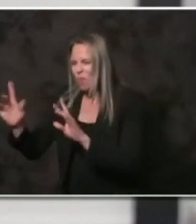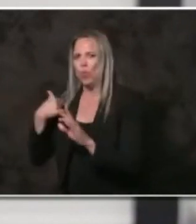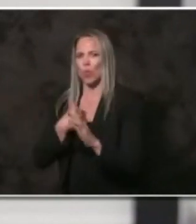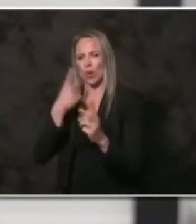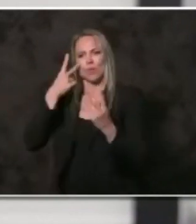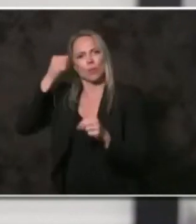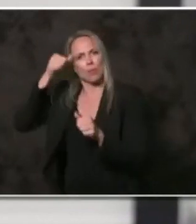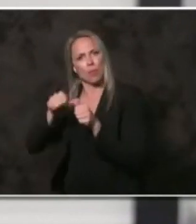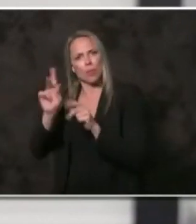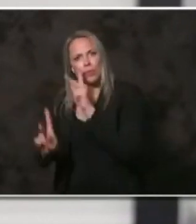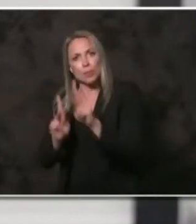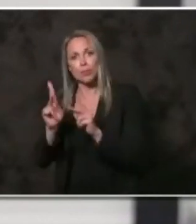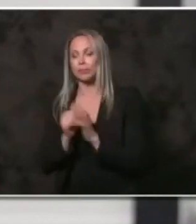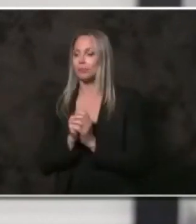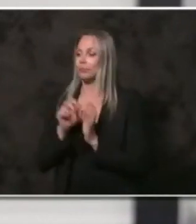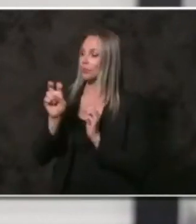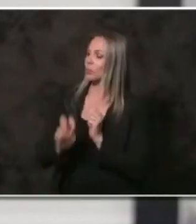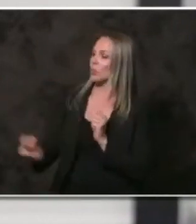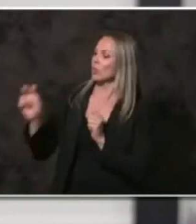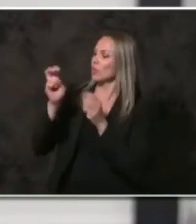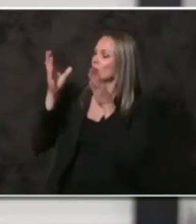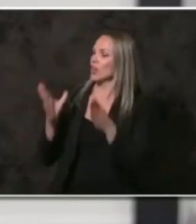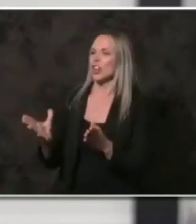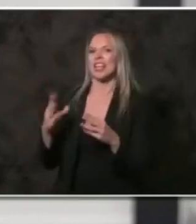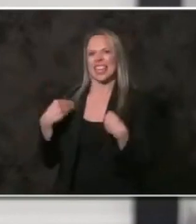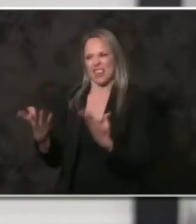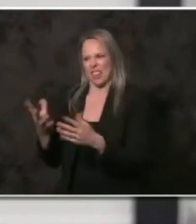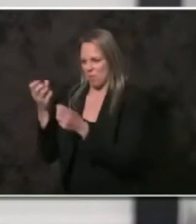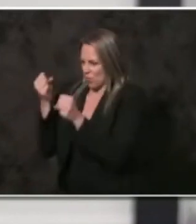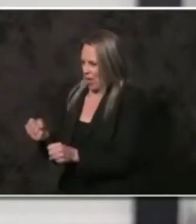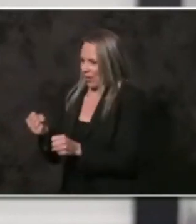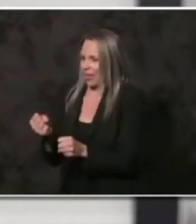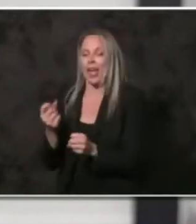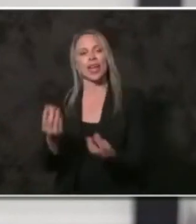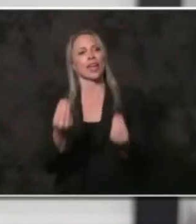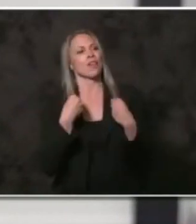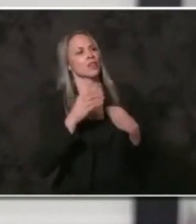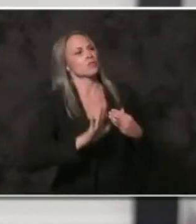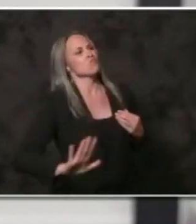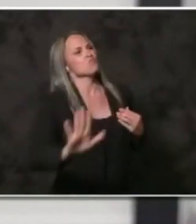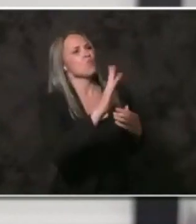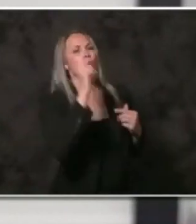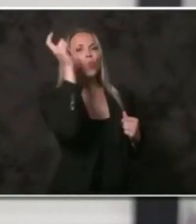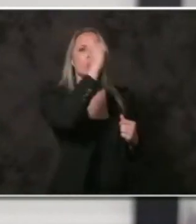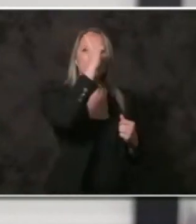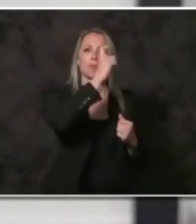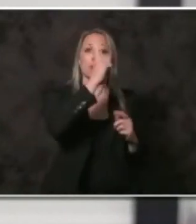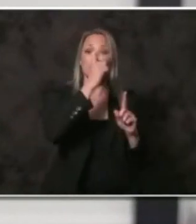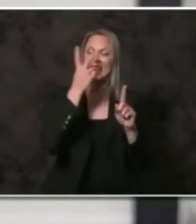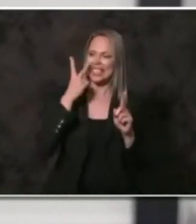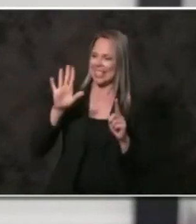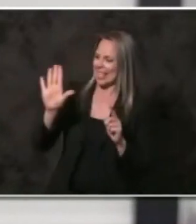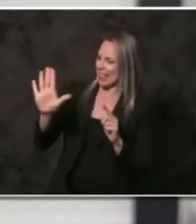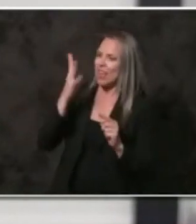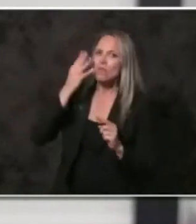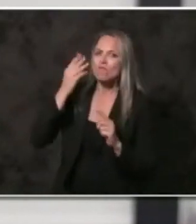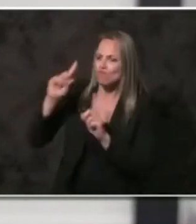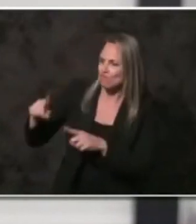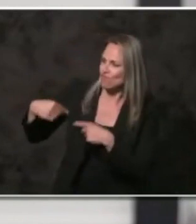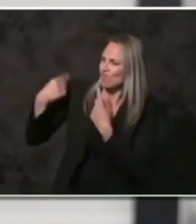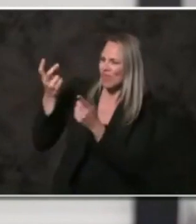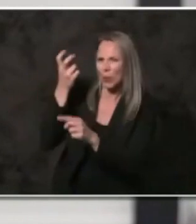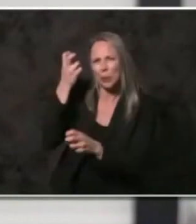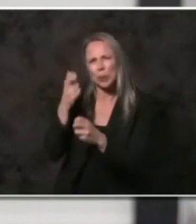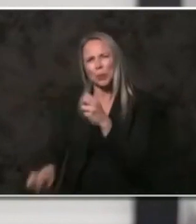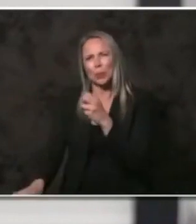to the travelers and wisdom to us all, so that we might see more clearly the difficult journey so